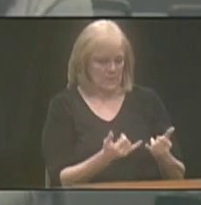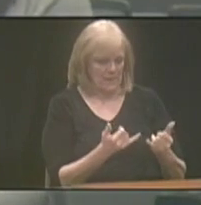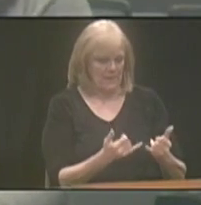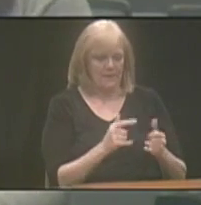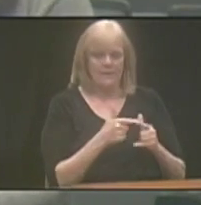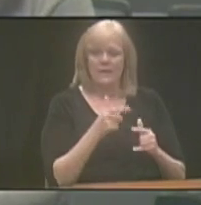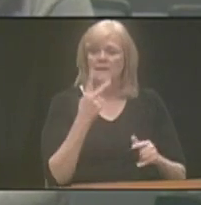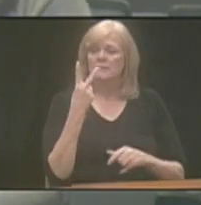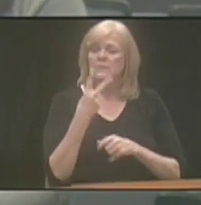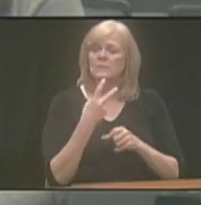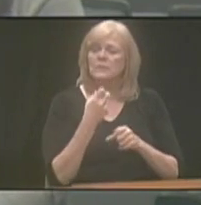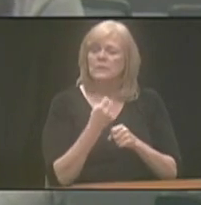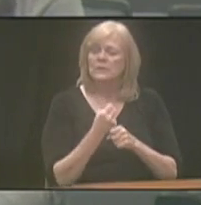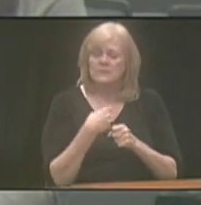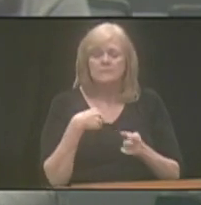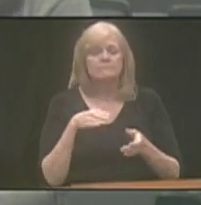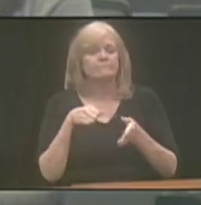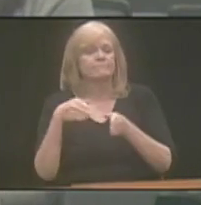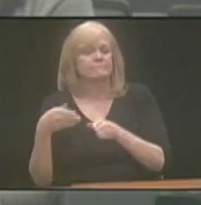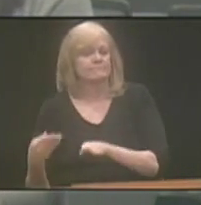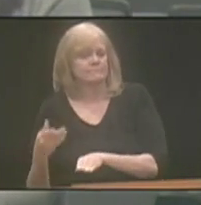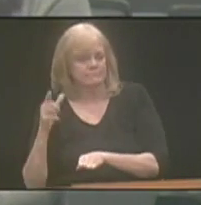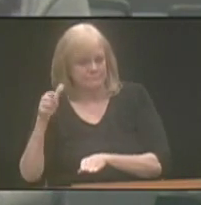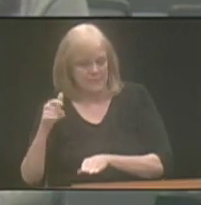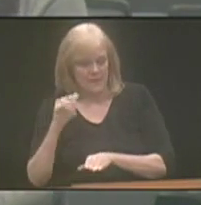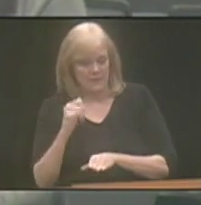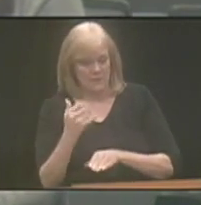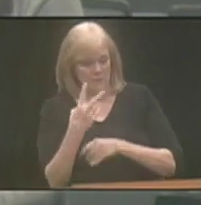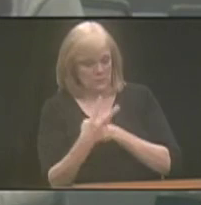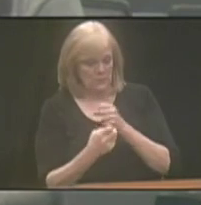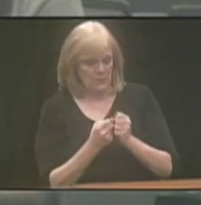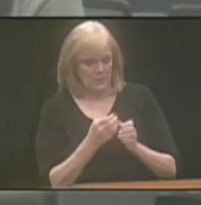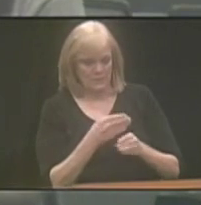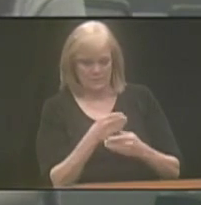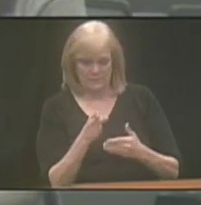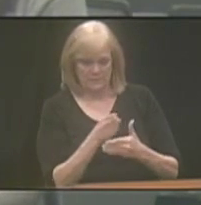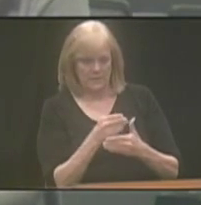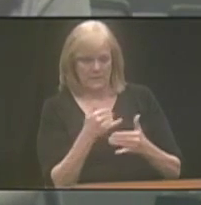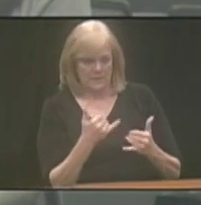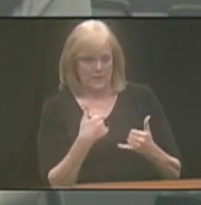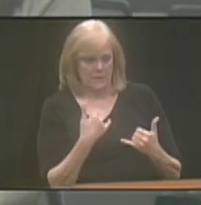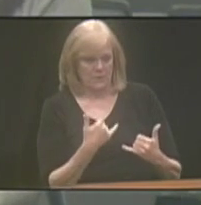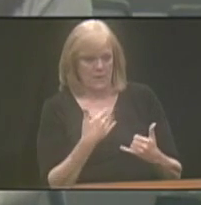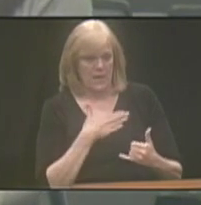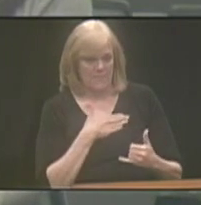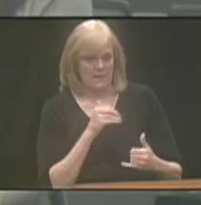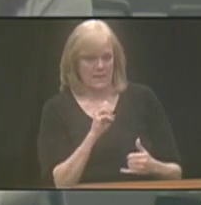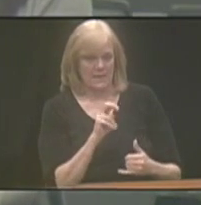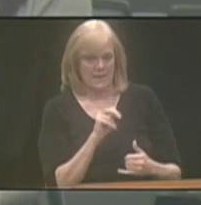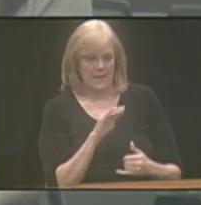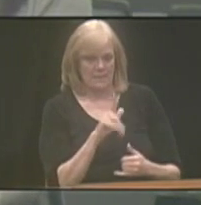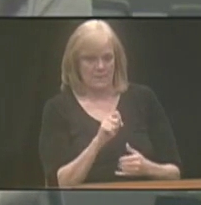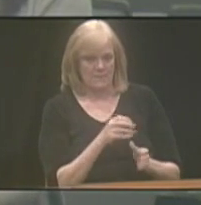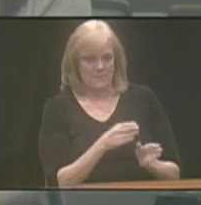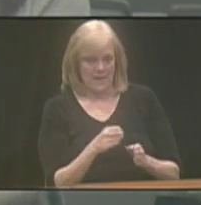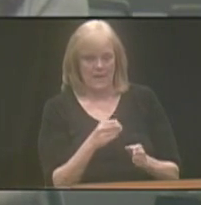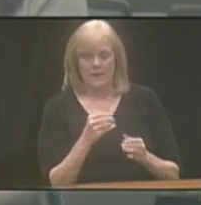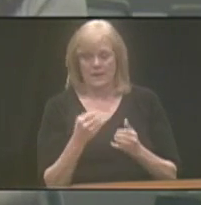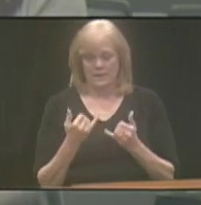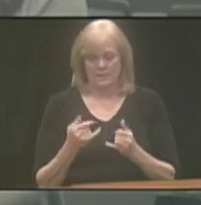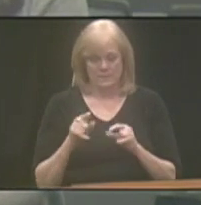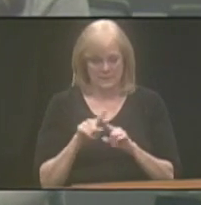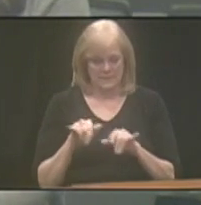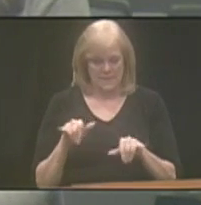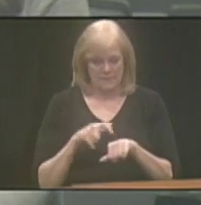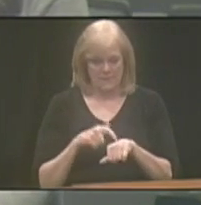then had two years before I passed away, it would only be that two year period where I concurrently had my ABLE plan and concurrently